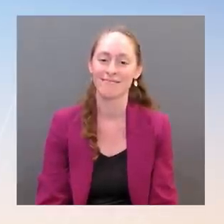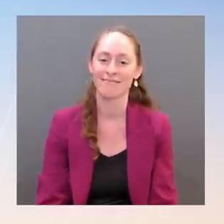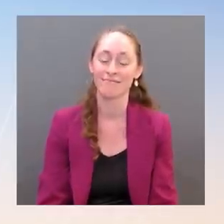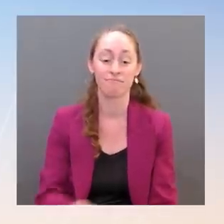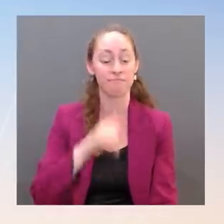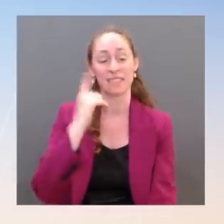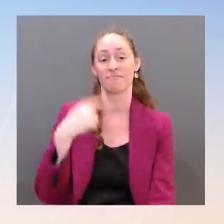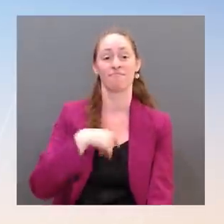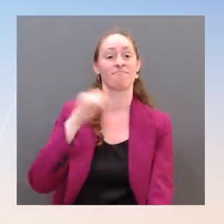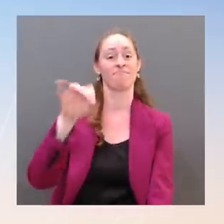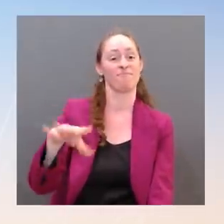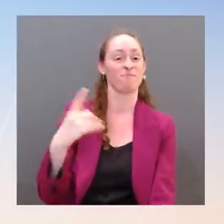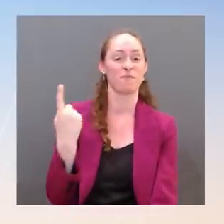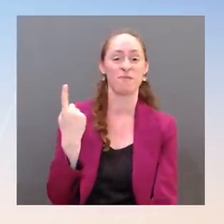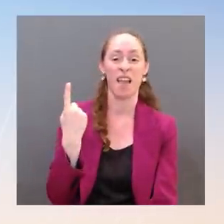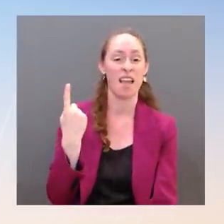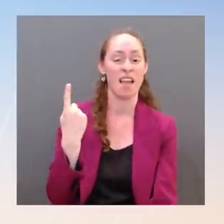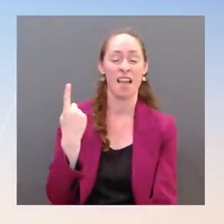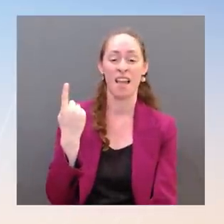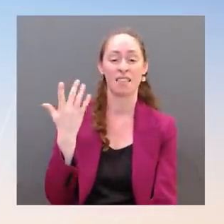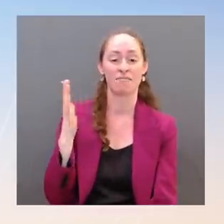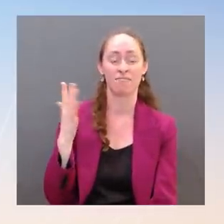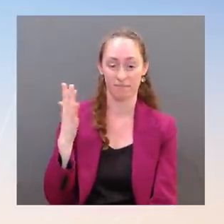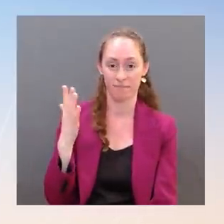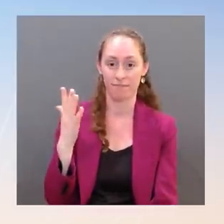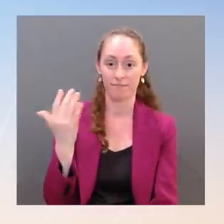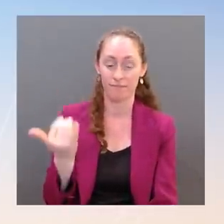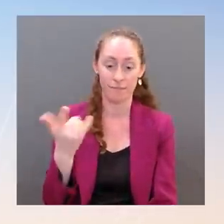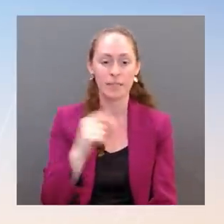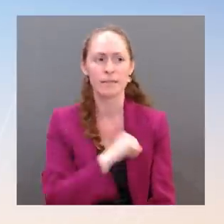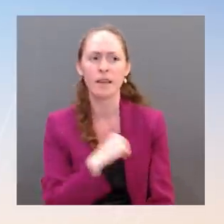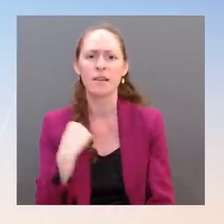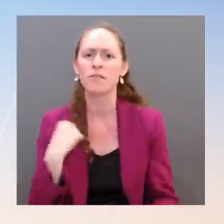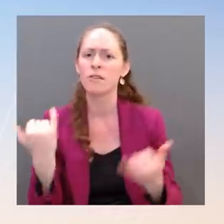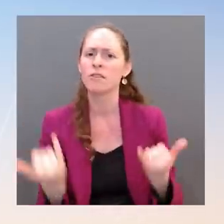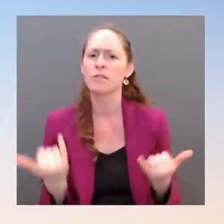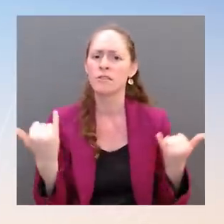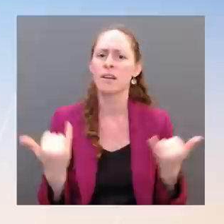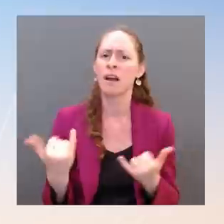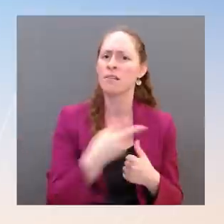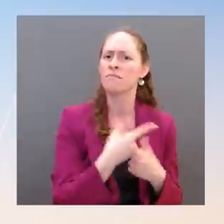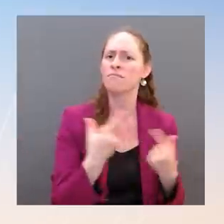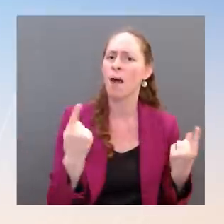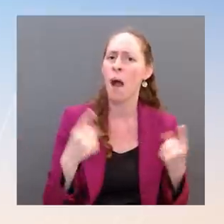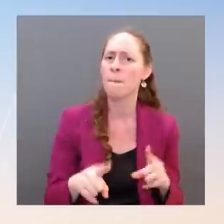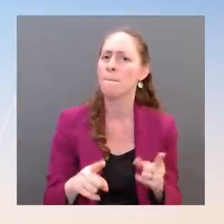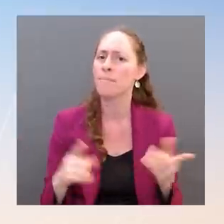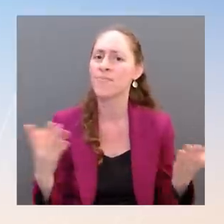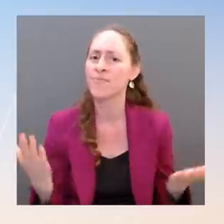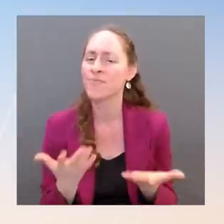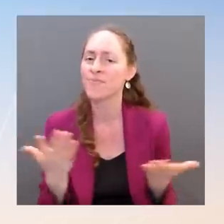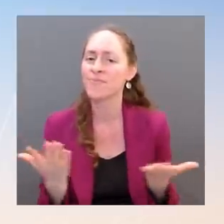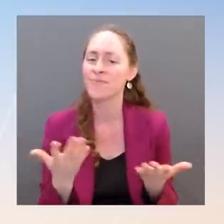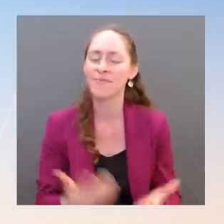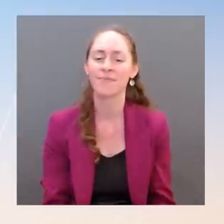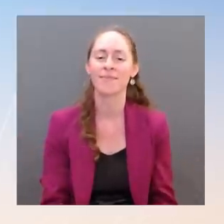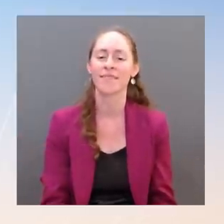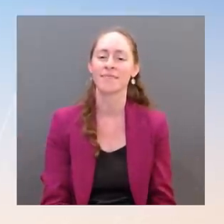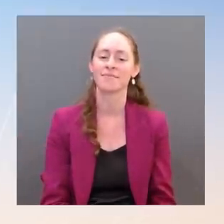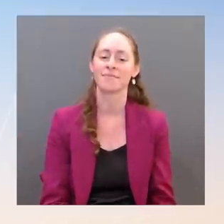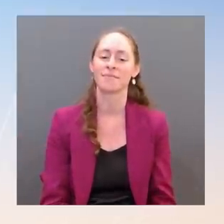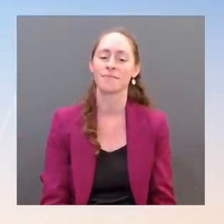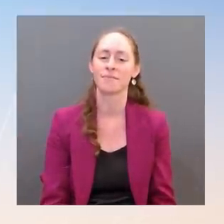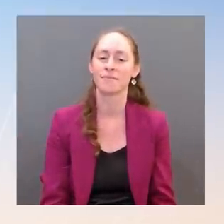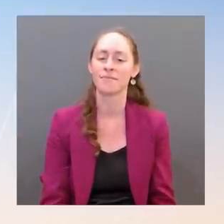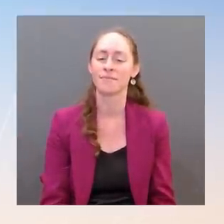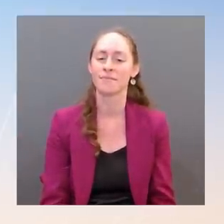an important step today with the bipartisan agreement announced by Chair Tester and Ranking Member Moran to advance their